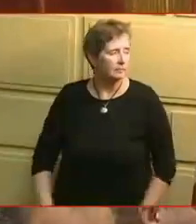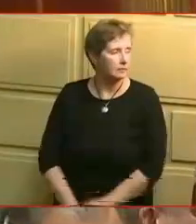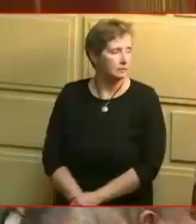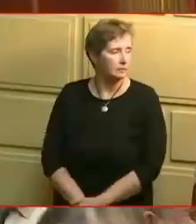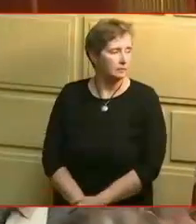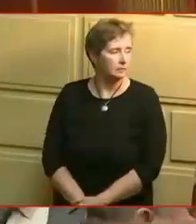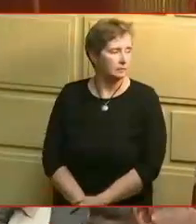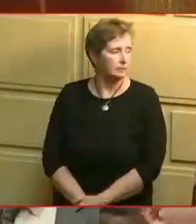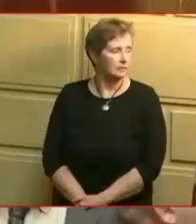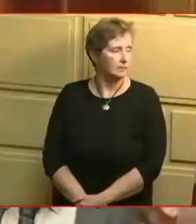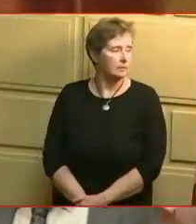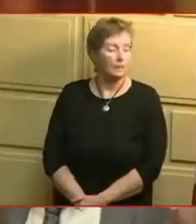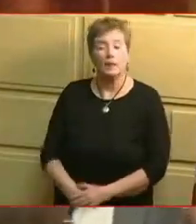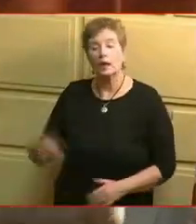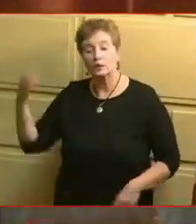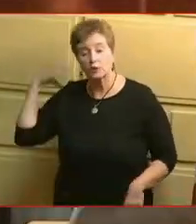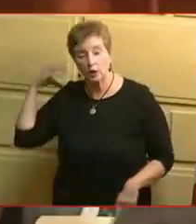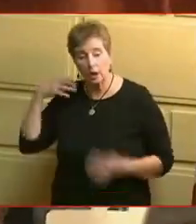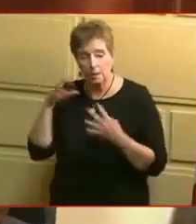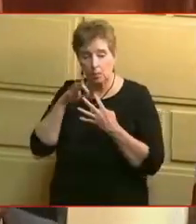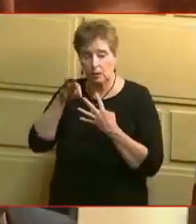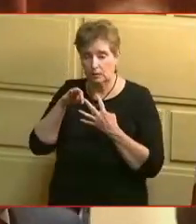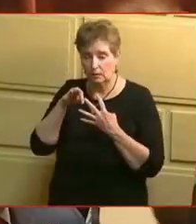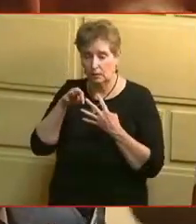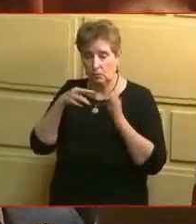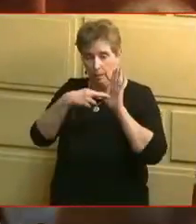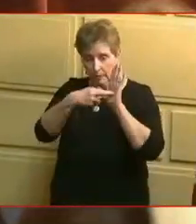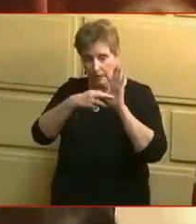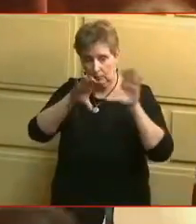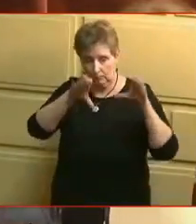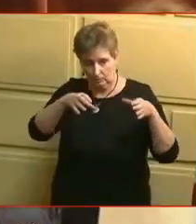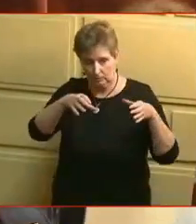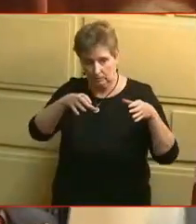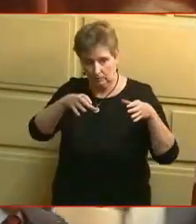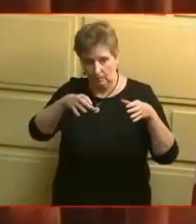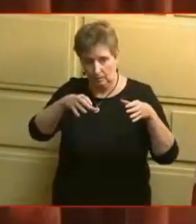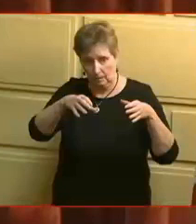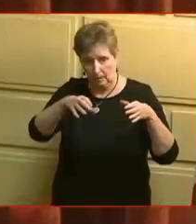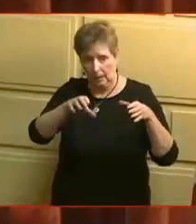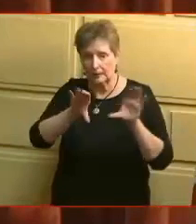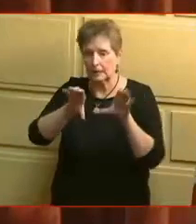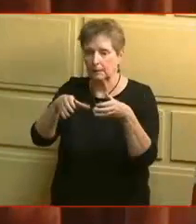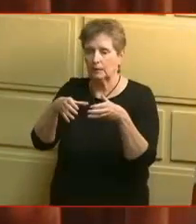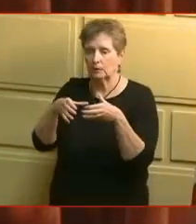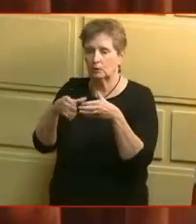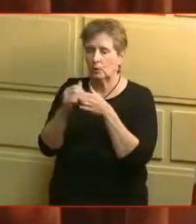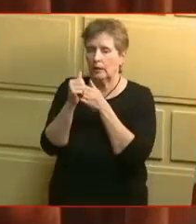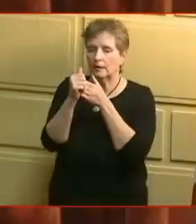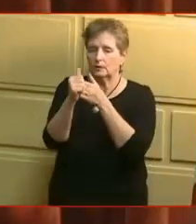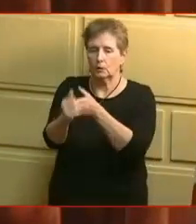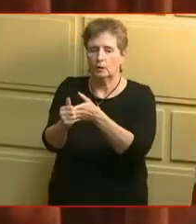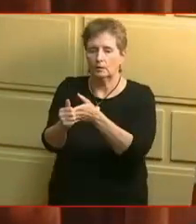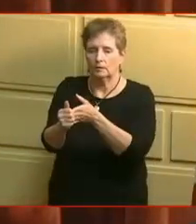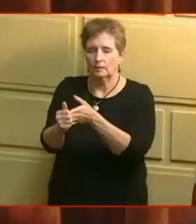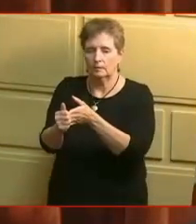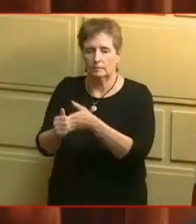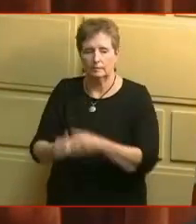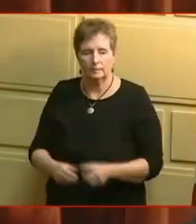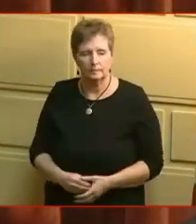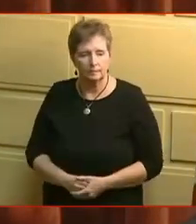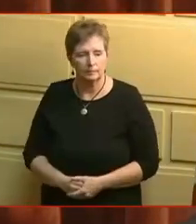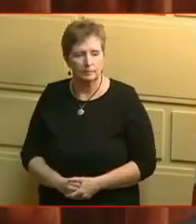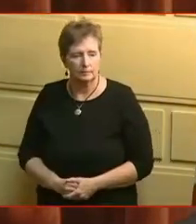The chair appoints the following representatives as a committee to escort the Speaker to the rostrum.